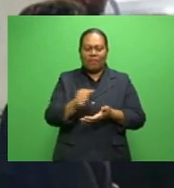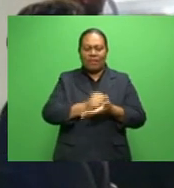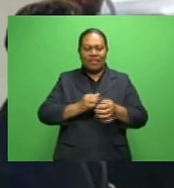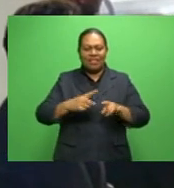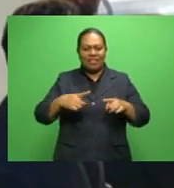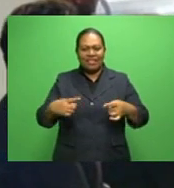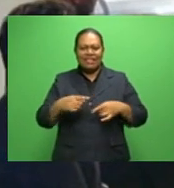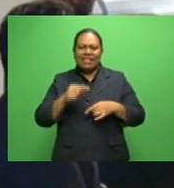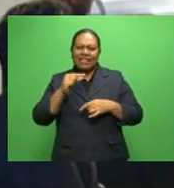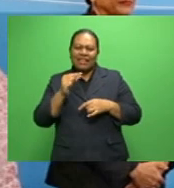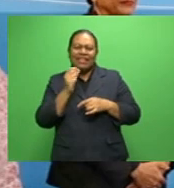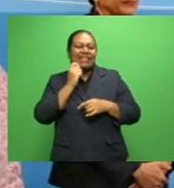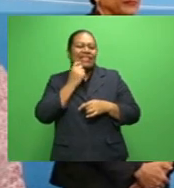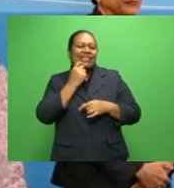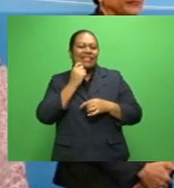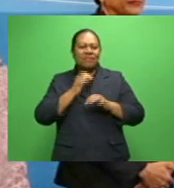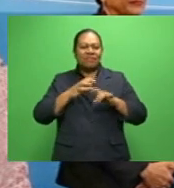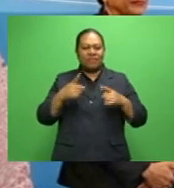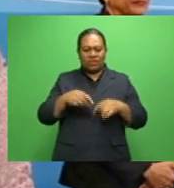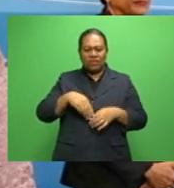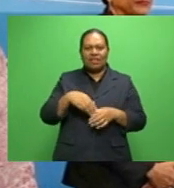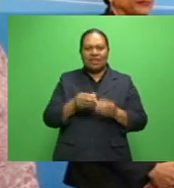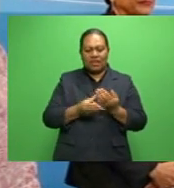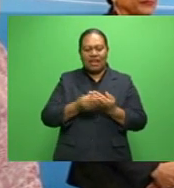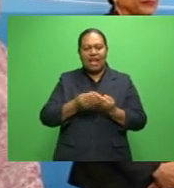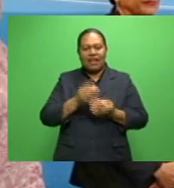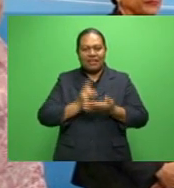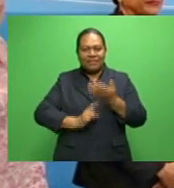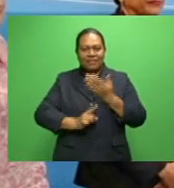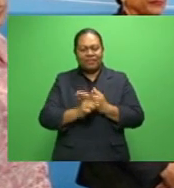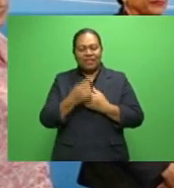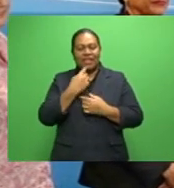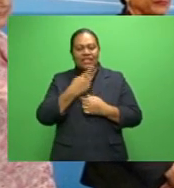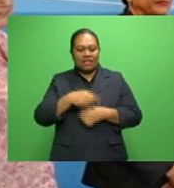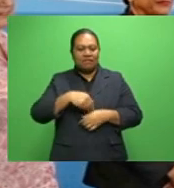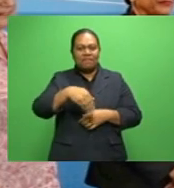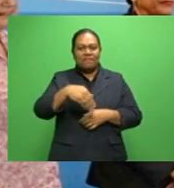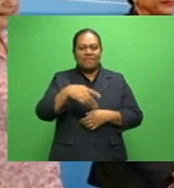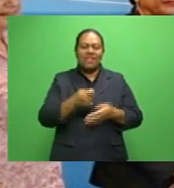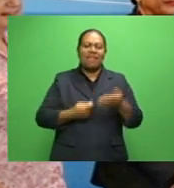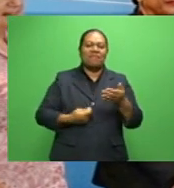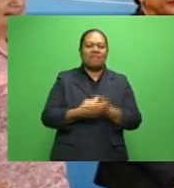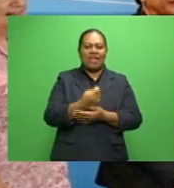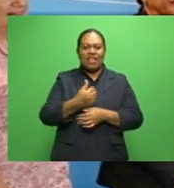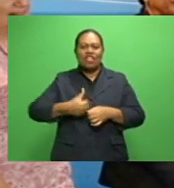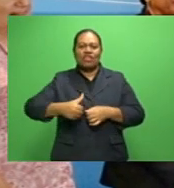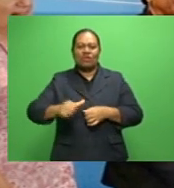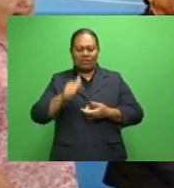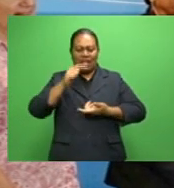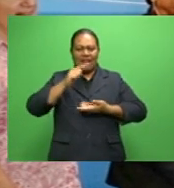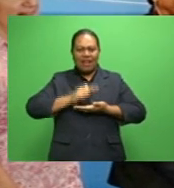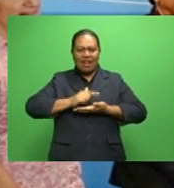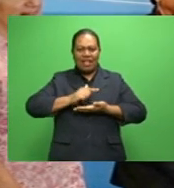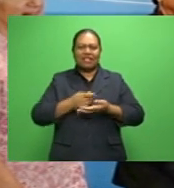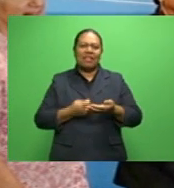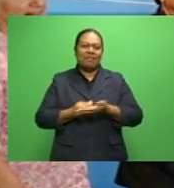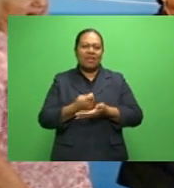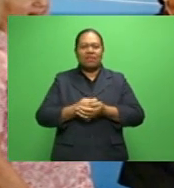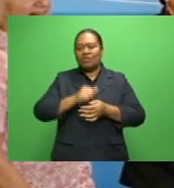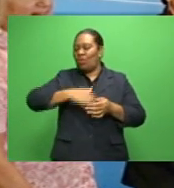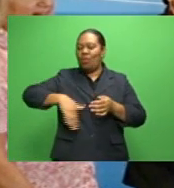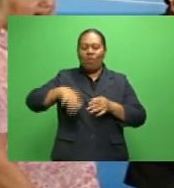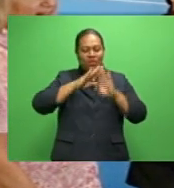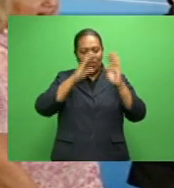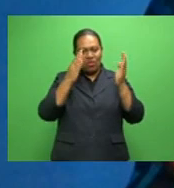tiny antenna embedded in the card. ANZ customers can tap and pay at a contactless payment terminal anywhere in the world